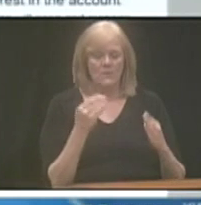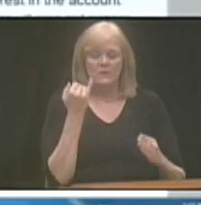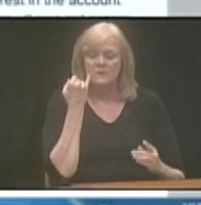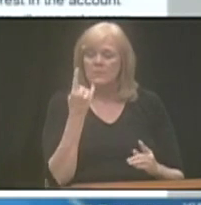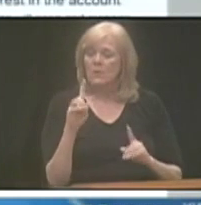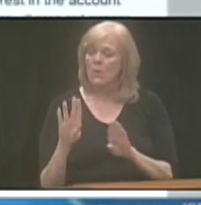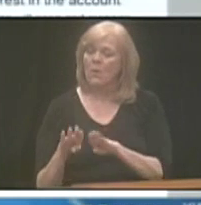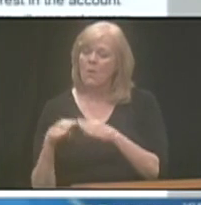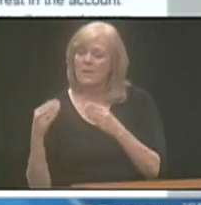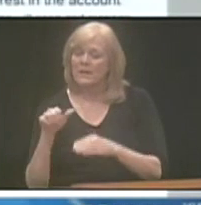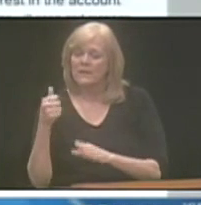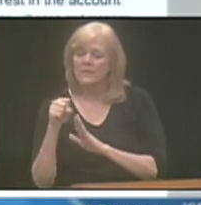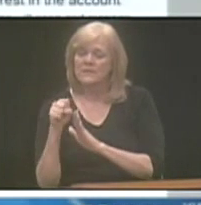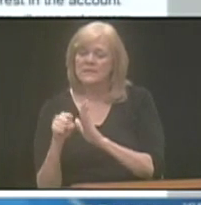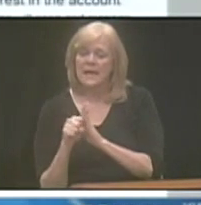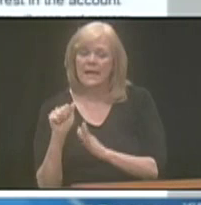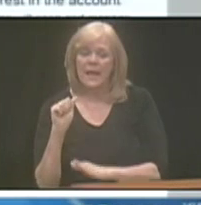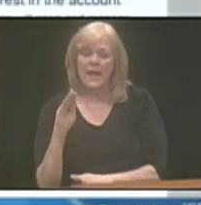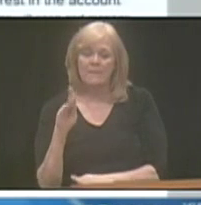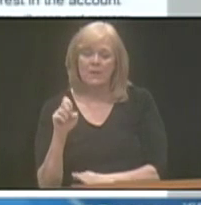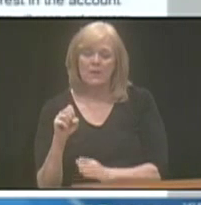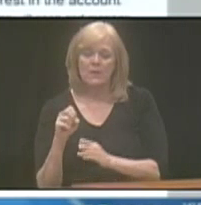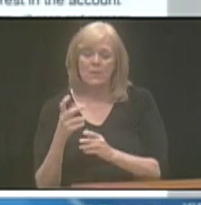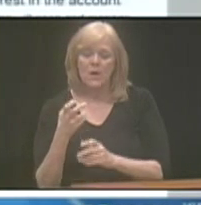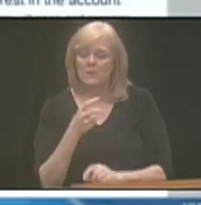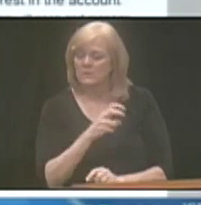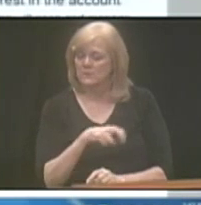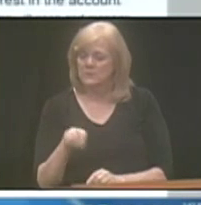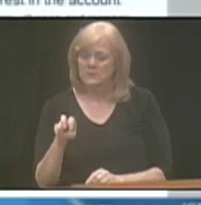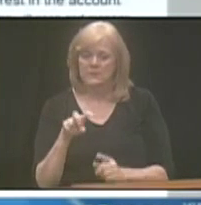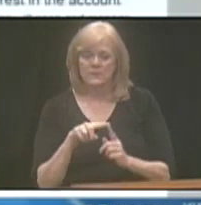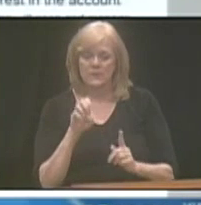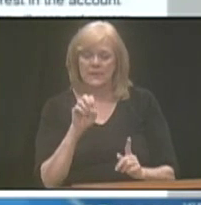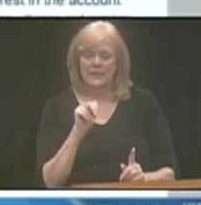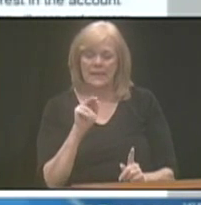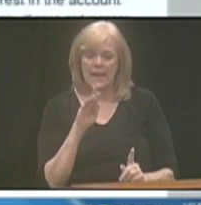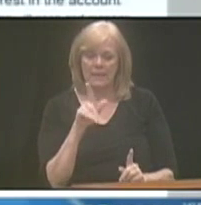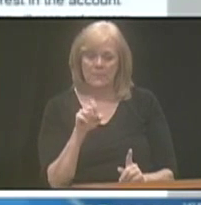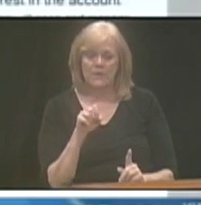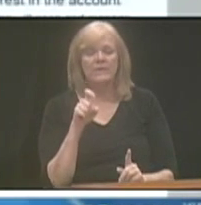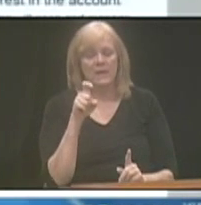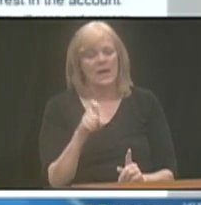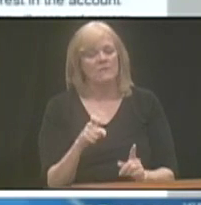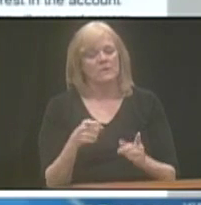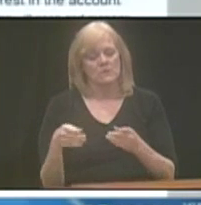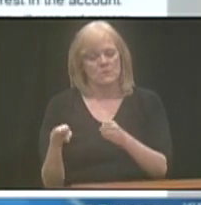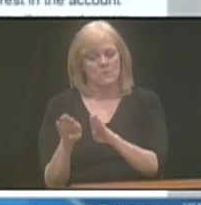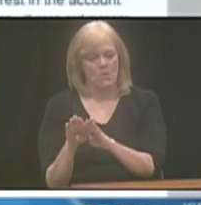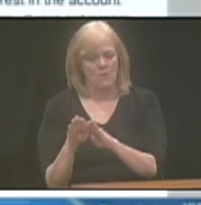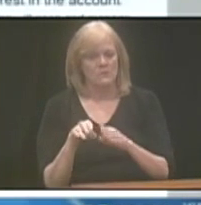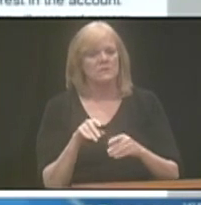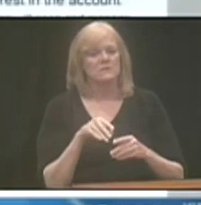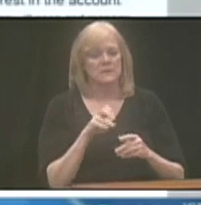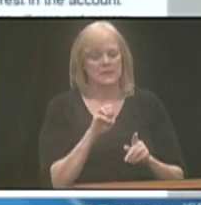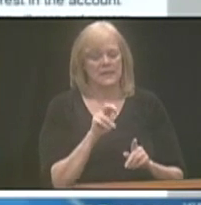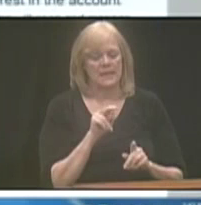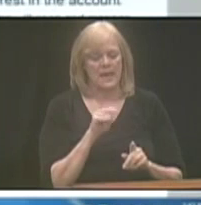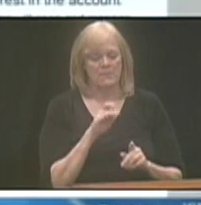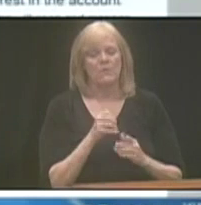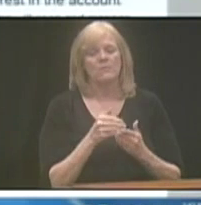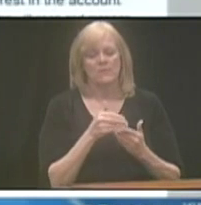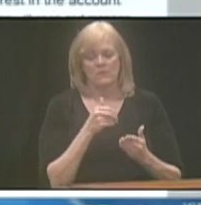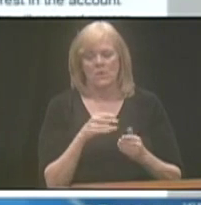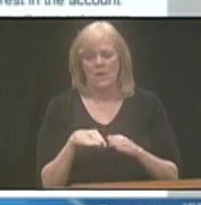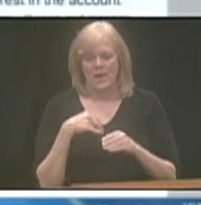to open another state's ABLE program and want to roll over into the Enable Savings Plan, they would have to close out their existing ABLE program